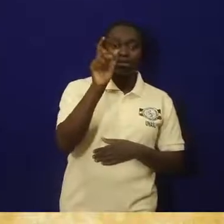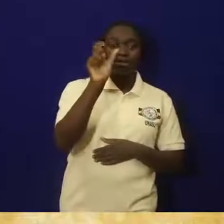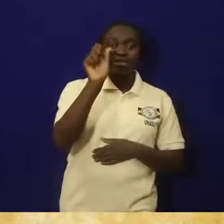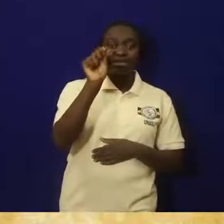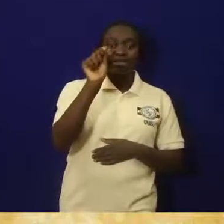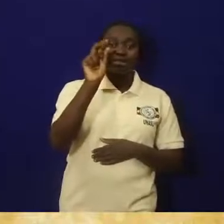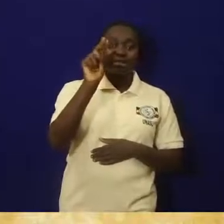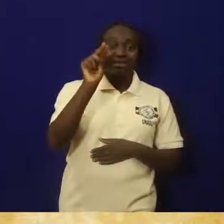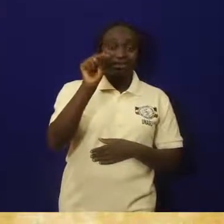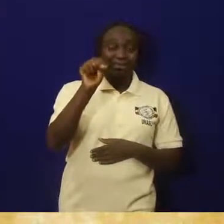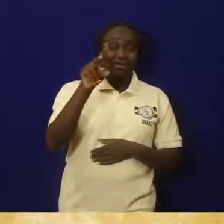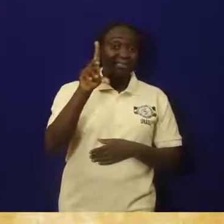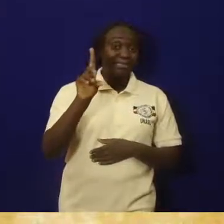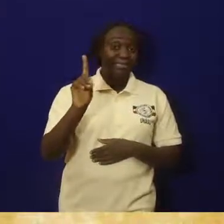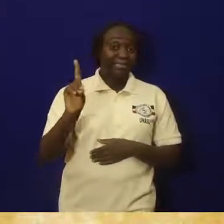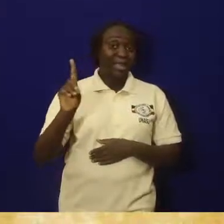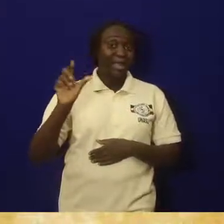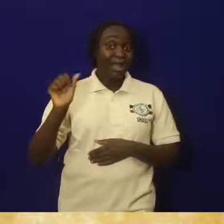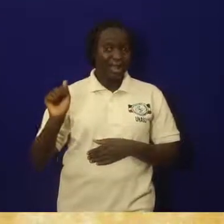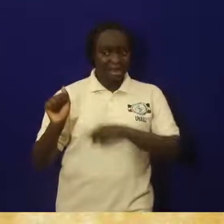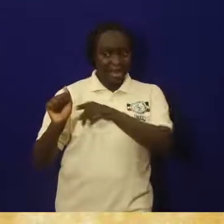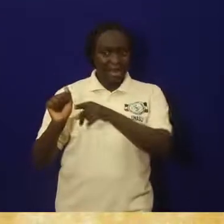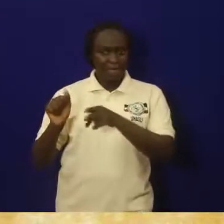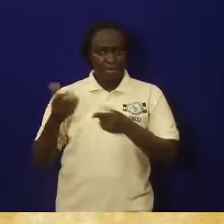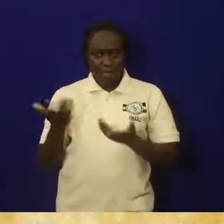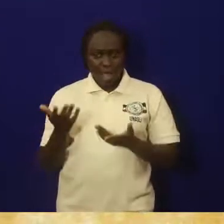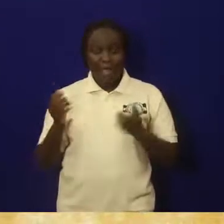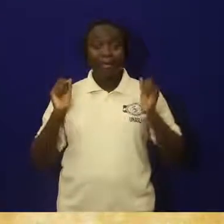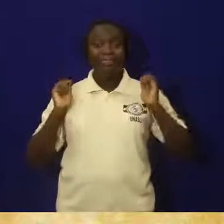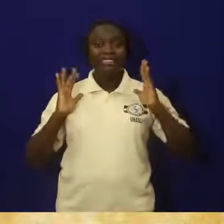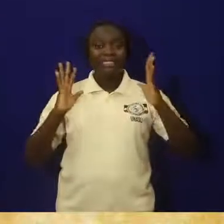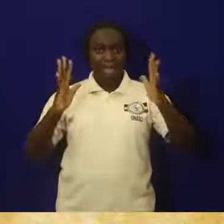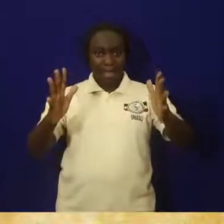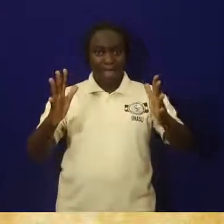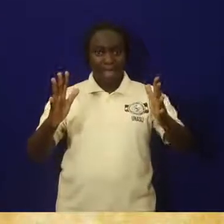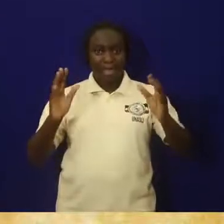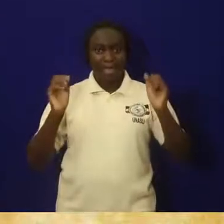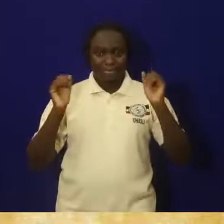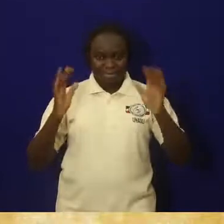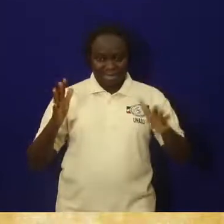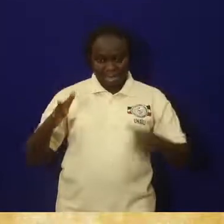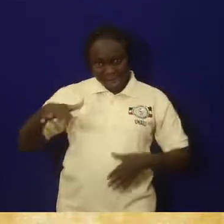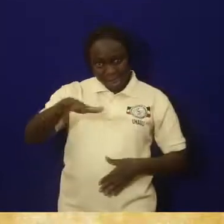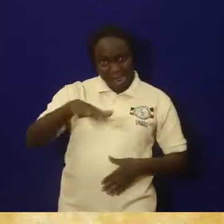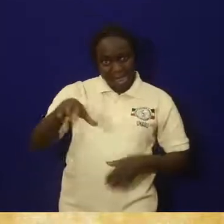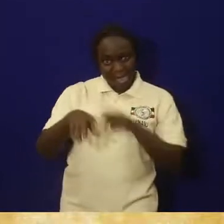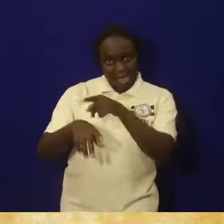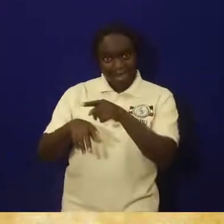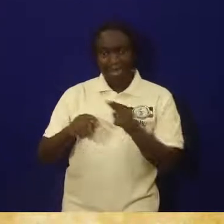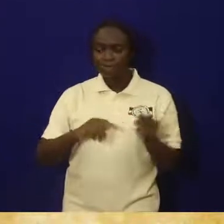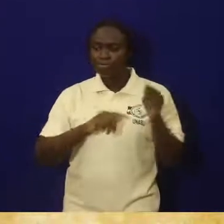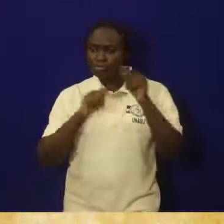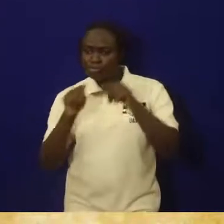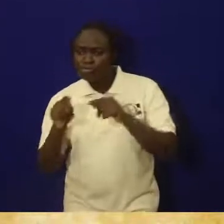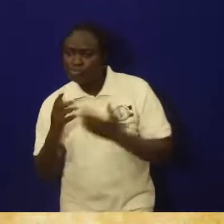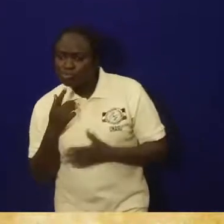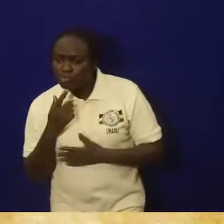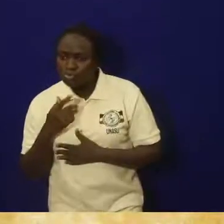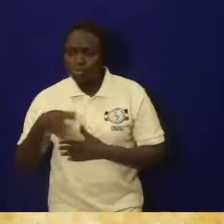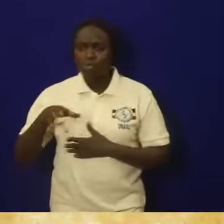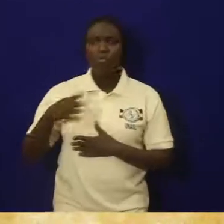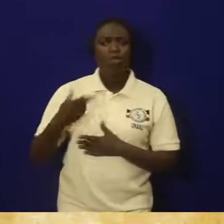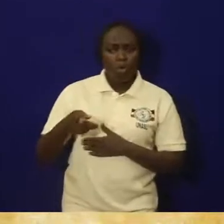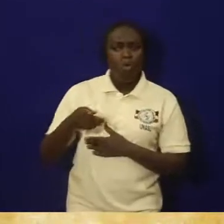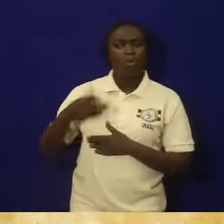These pits are somewhere in Indiana. So, when you go there, you study